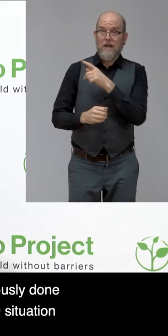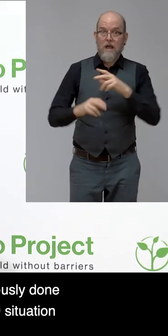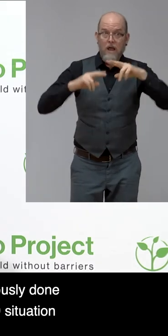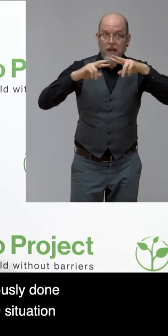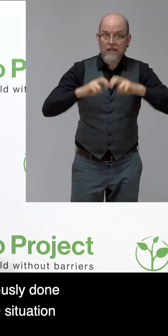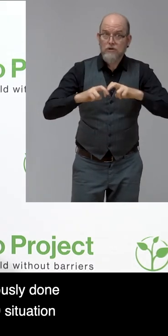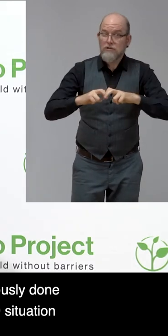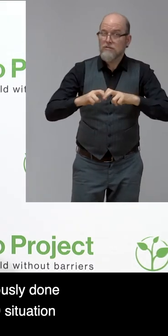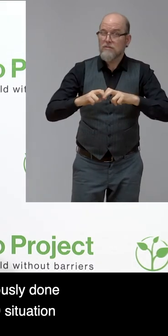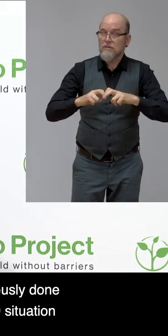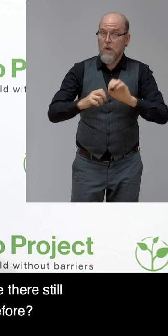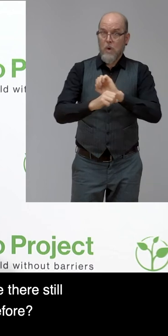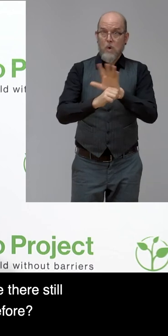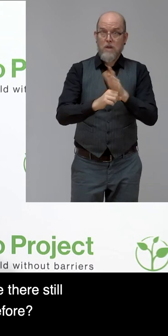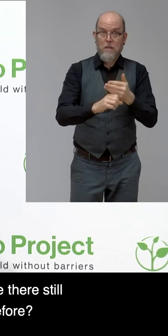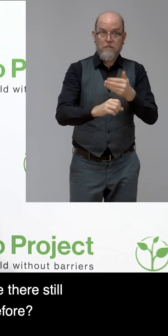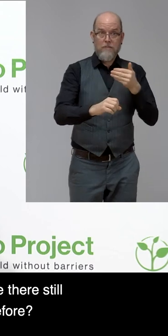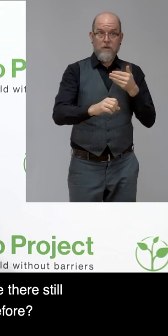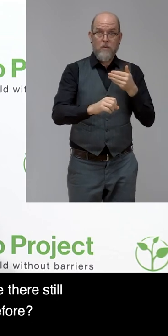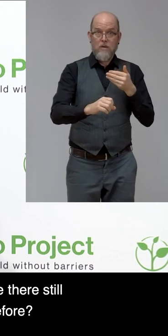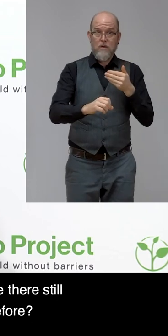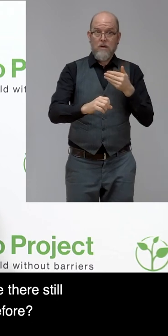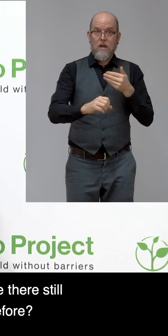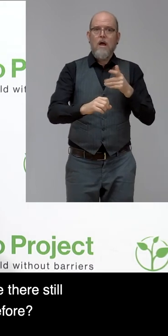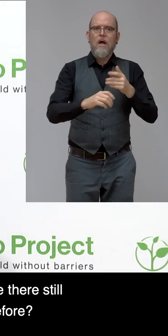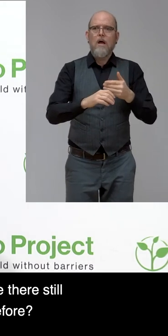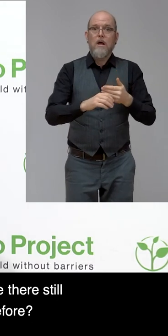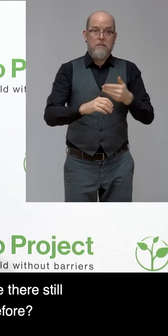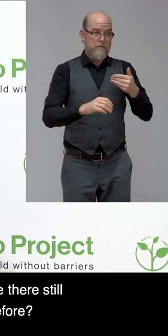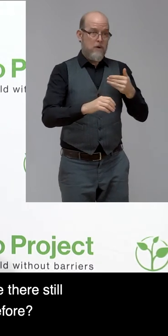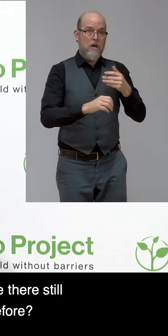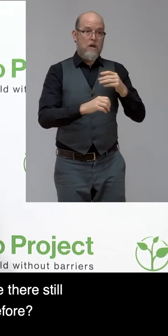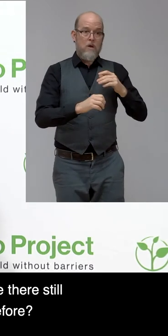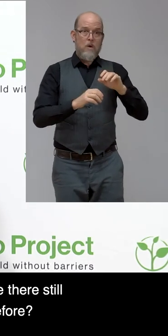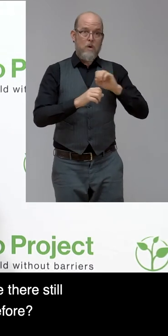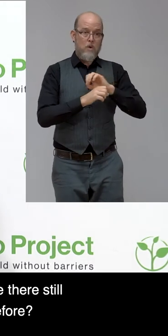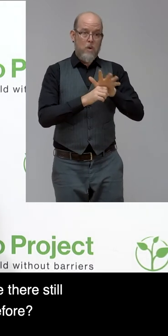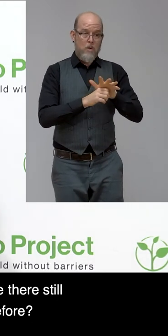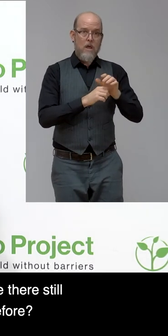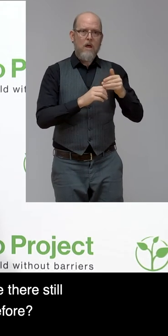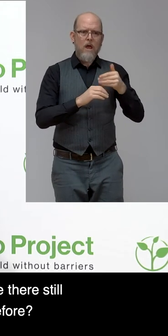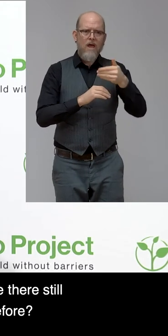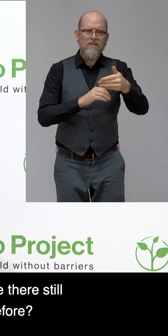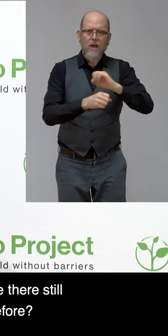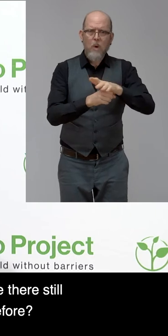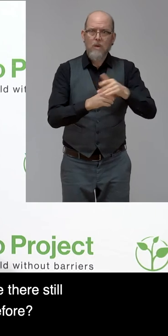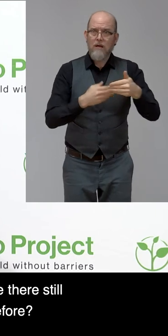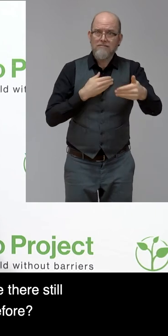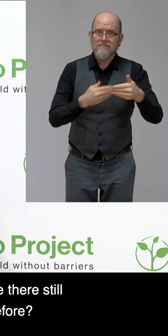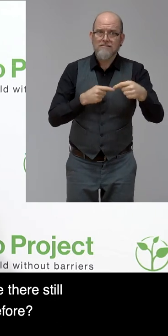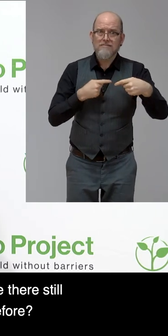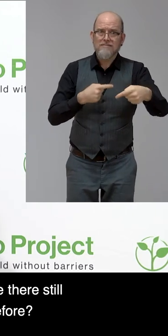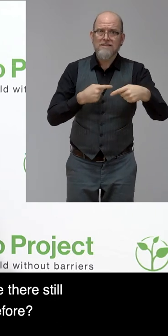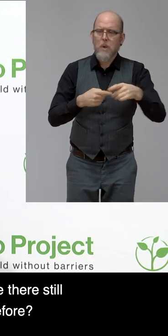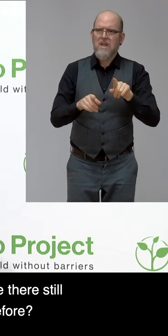-19 situation have worsened things a lot, very much, or a little, or are there still as much as